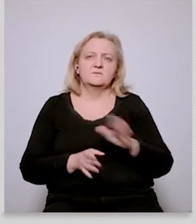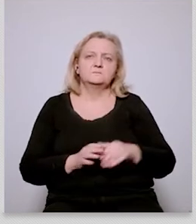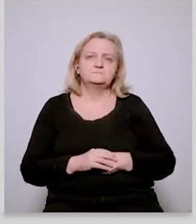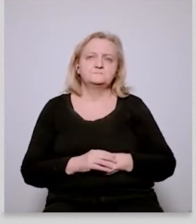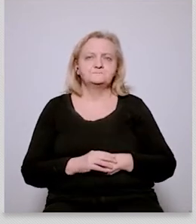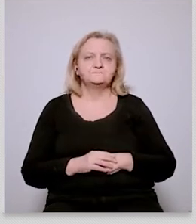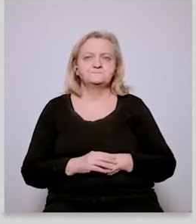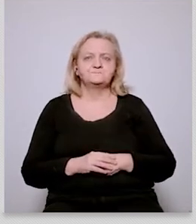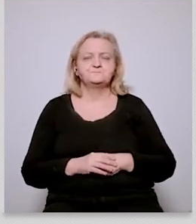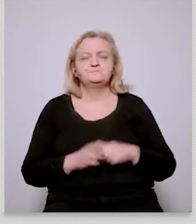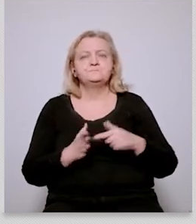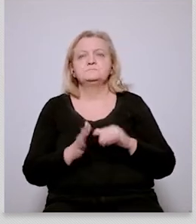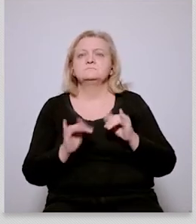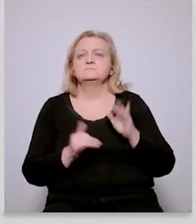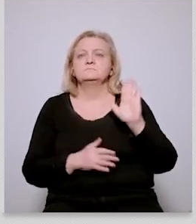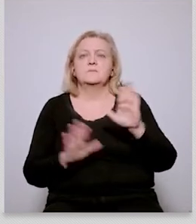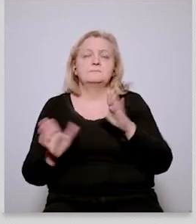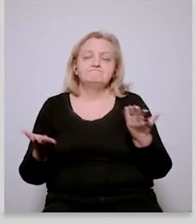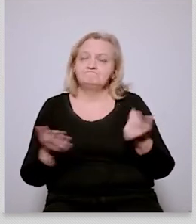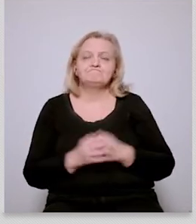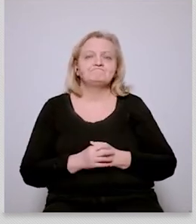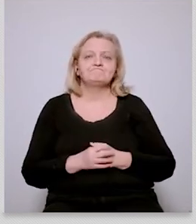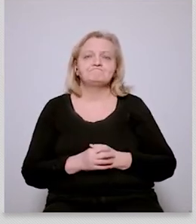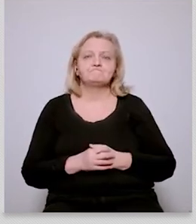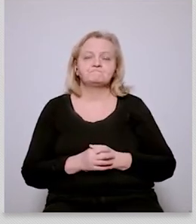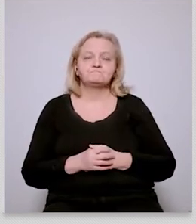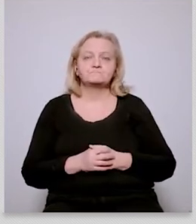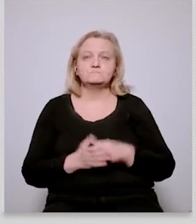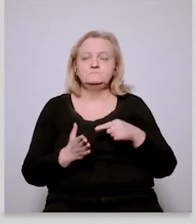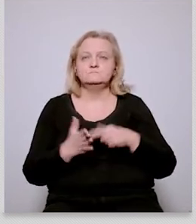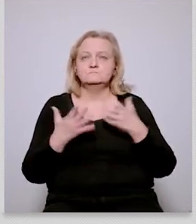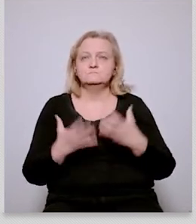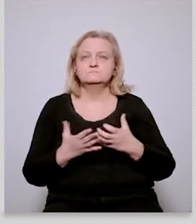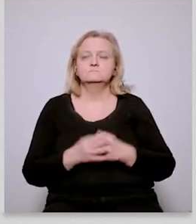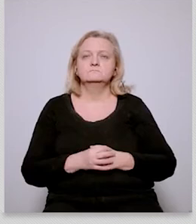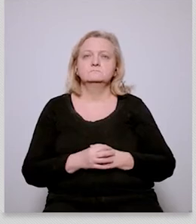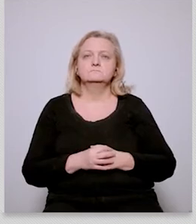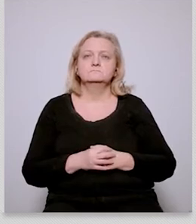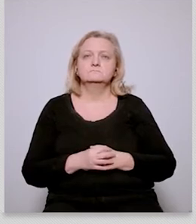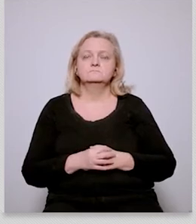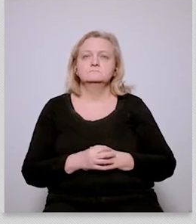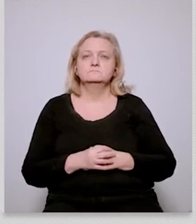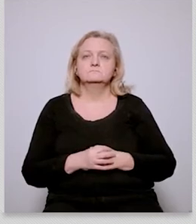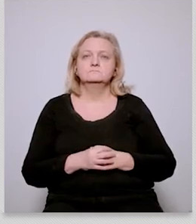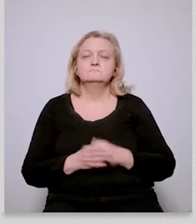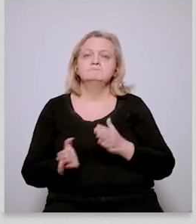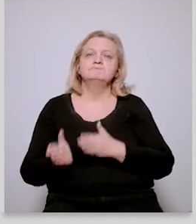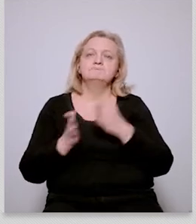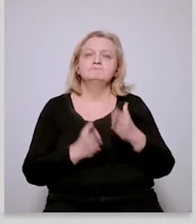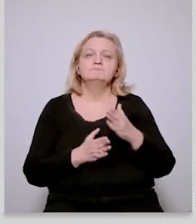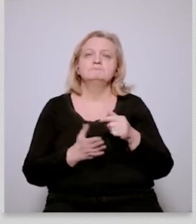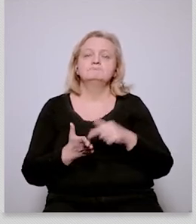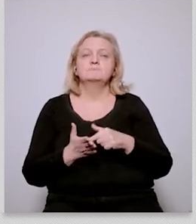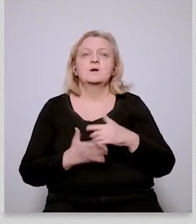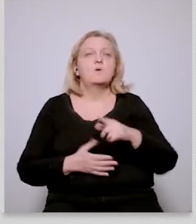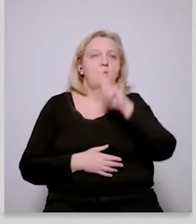here uh i try to go a bit around to from from the political realities to the public sentiments and back uh but i'll